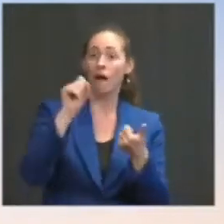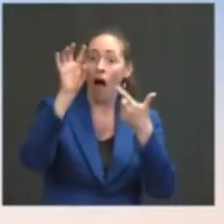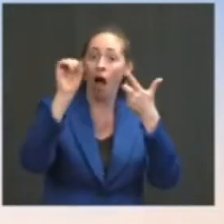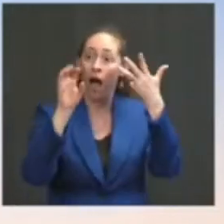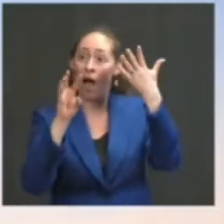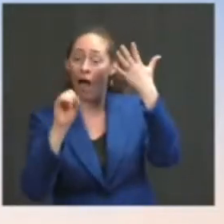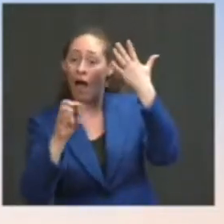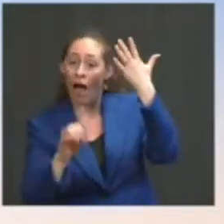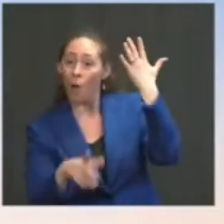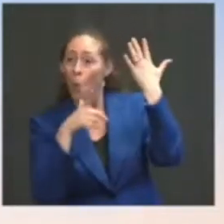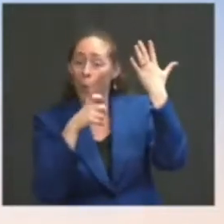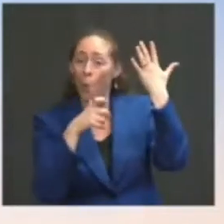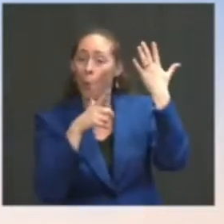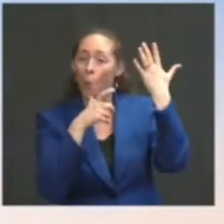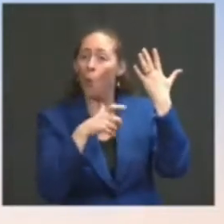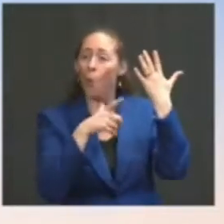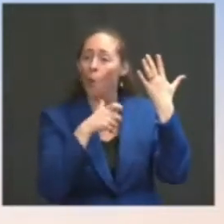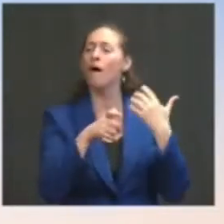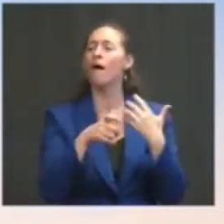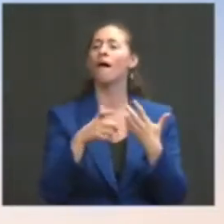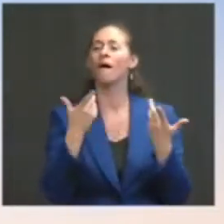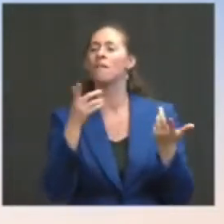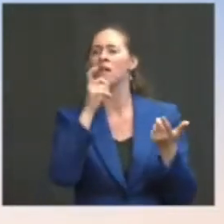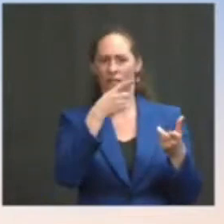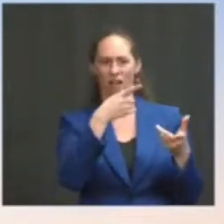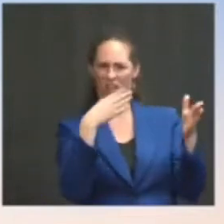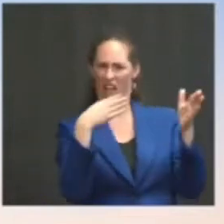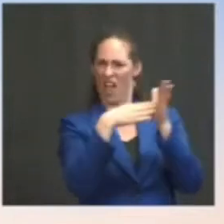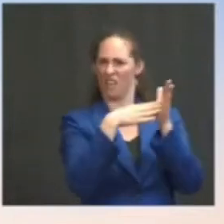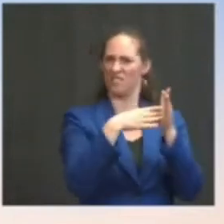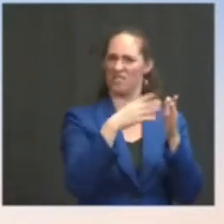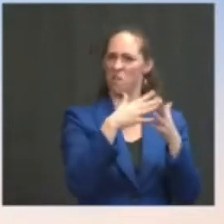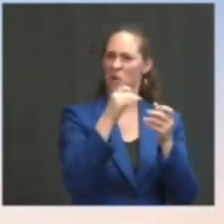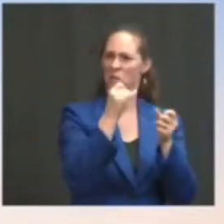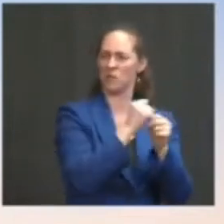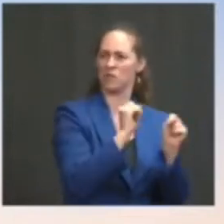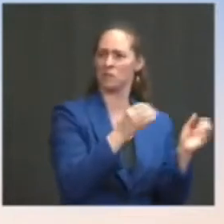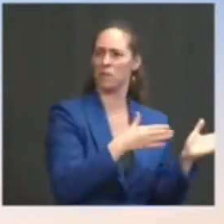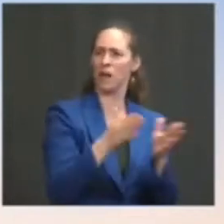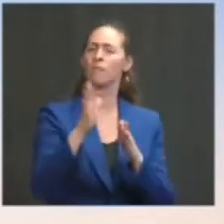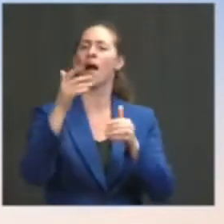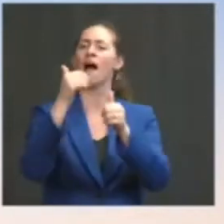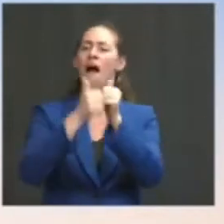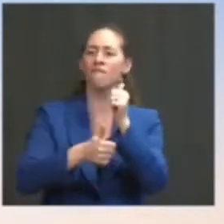opposed the American Rescue Plan. Every Republican opposed the American Rescue Plan, and I don't have time to read out all their names today.